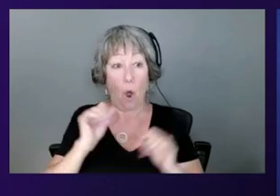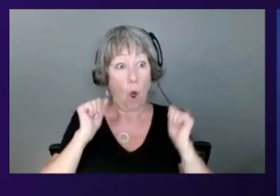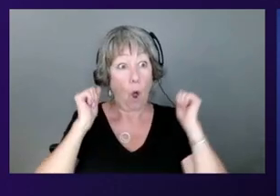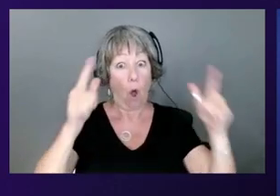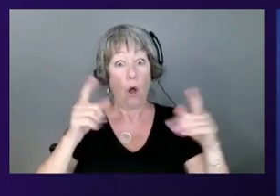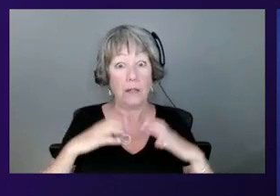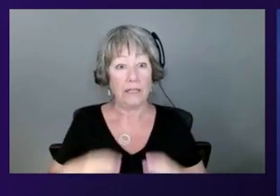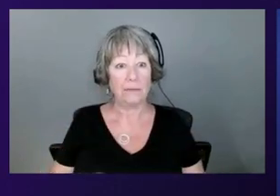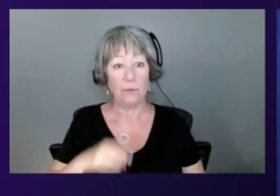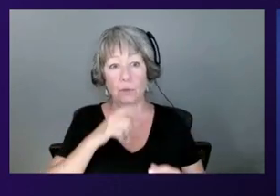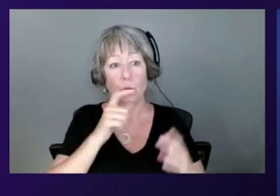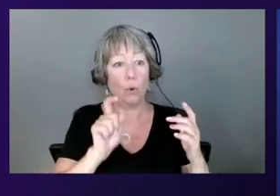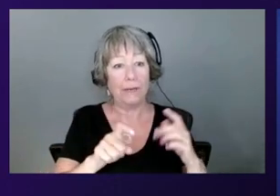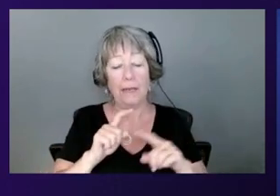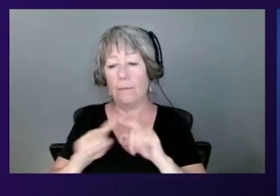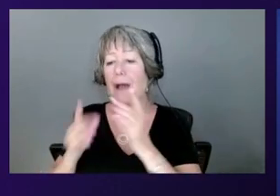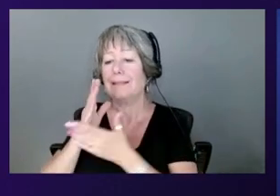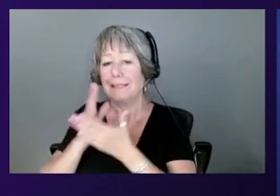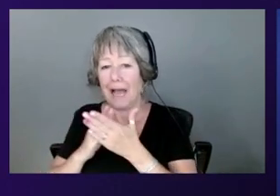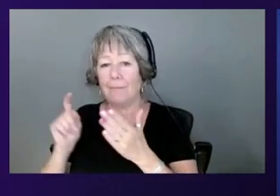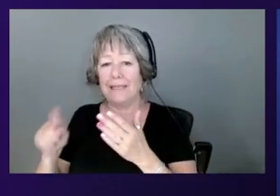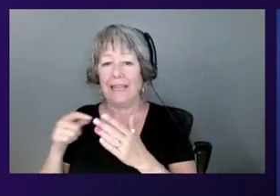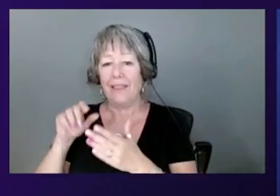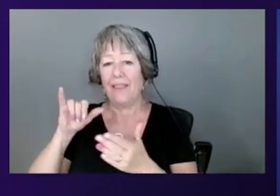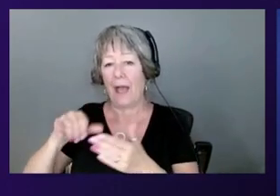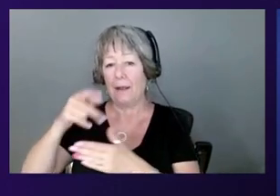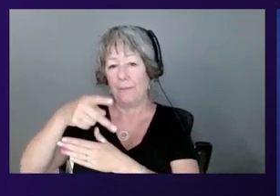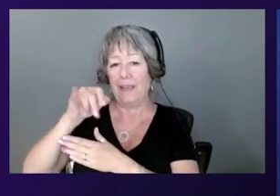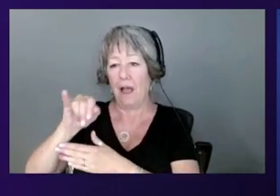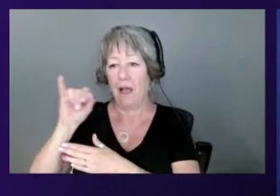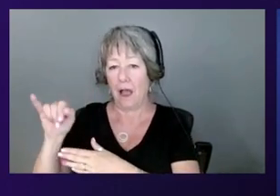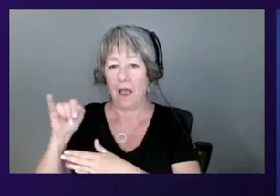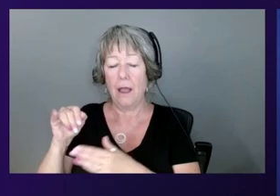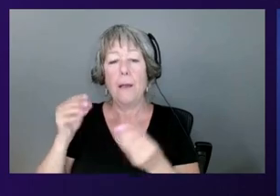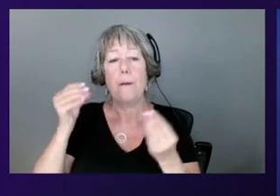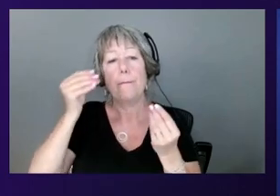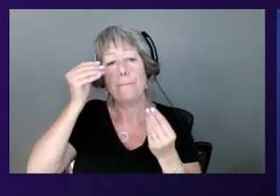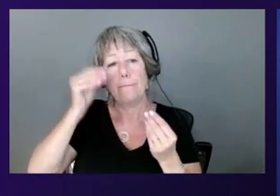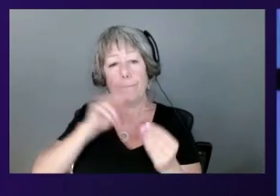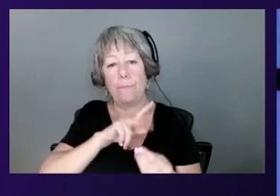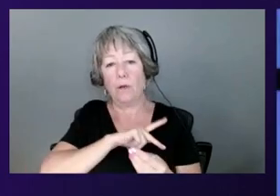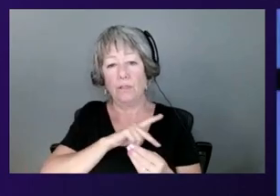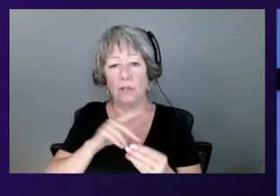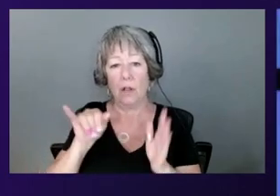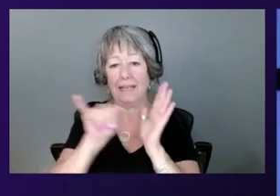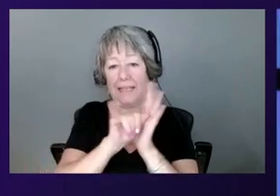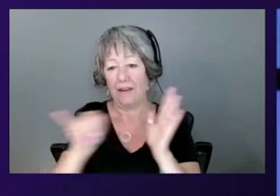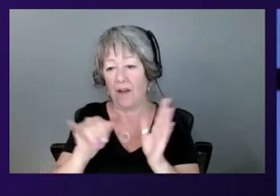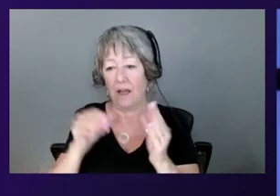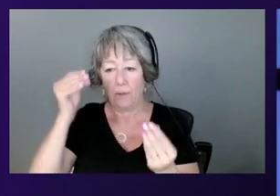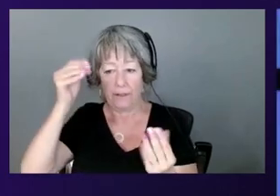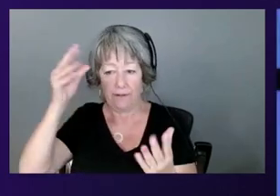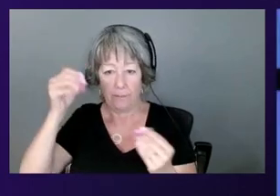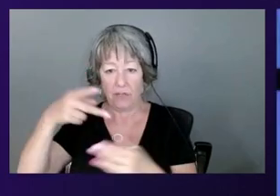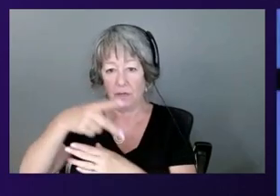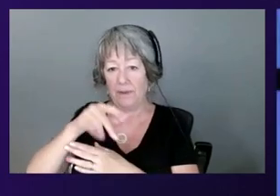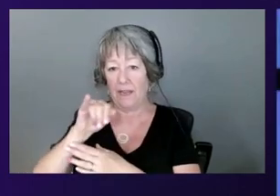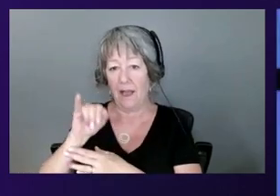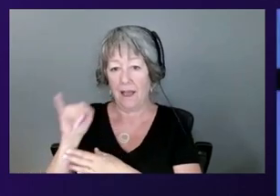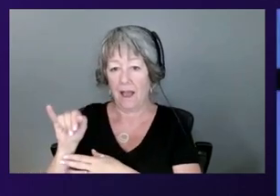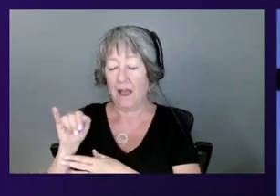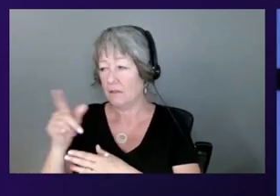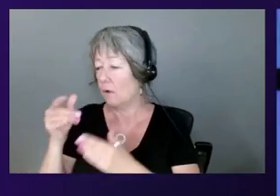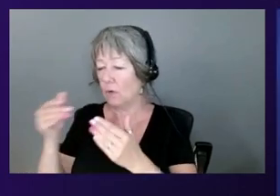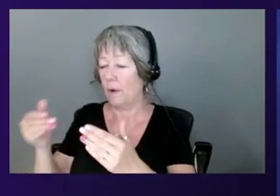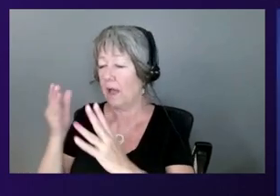of that, what we would call, what is that PII, know, personal information, you know, identifiable information. Right. PII. Right. Sorry, William, I